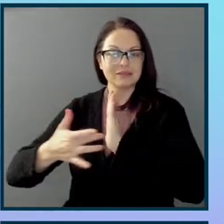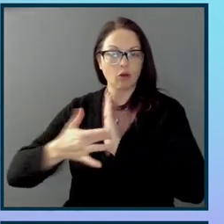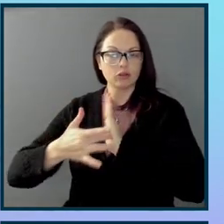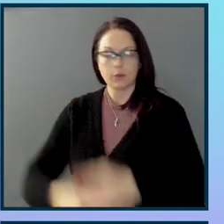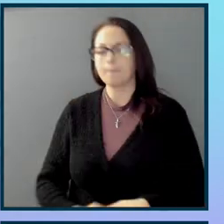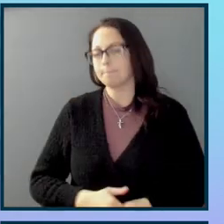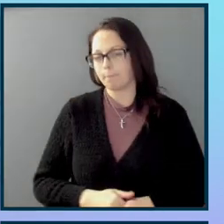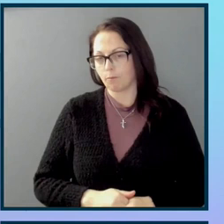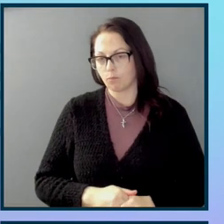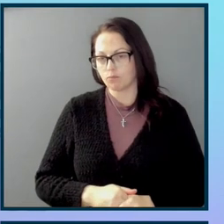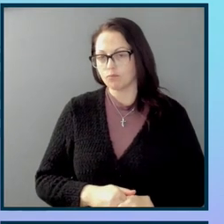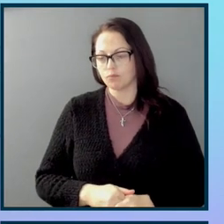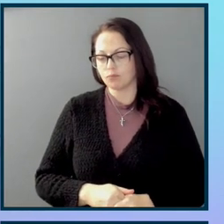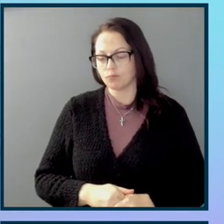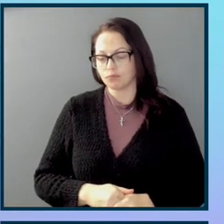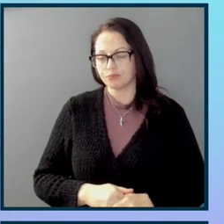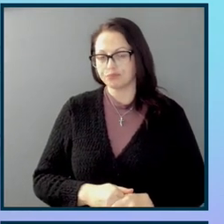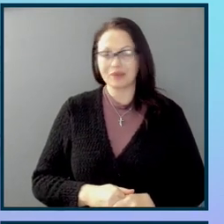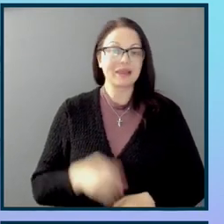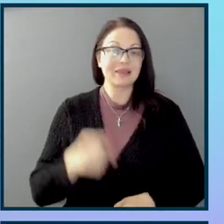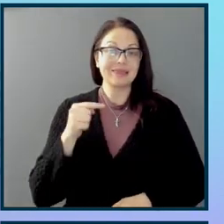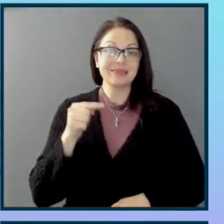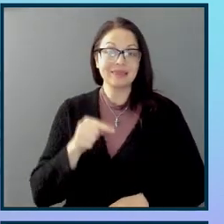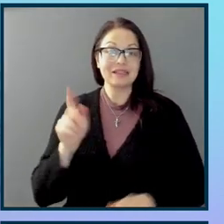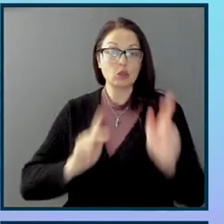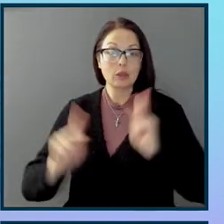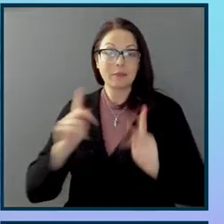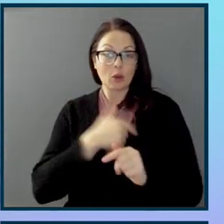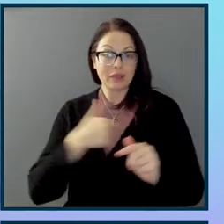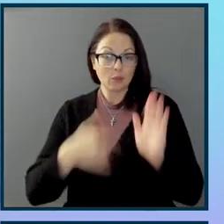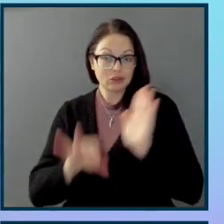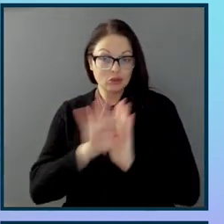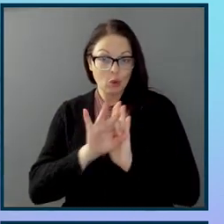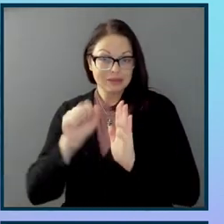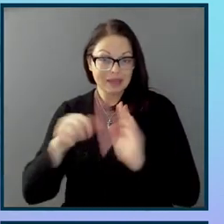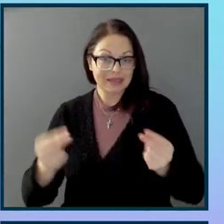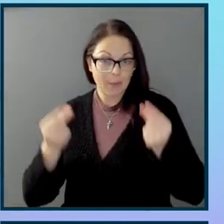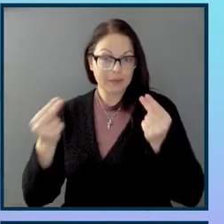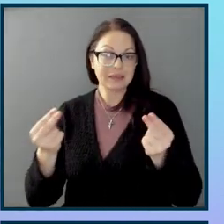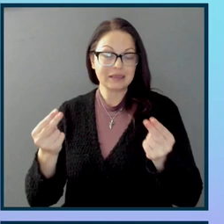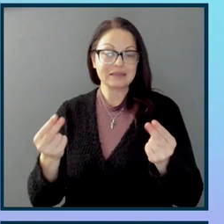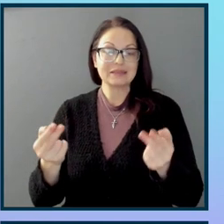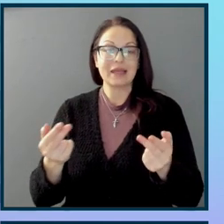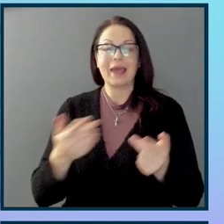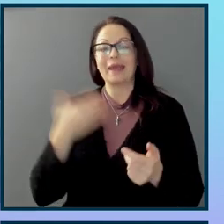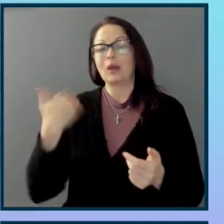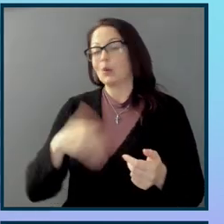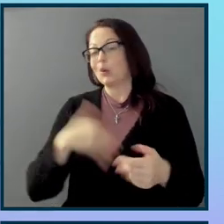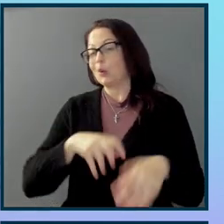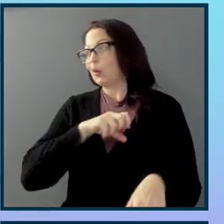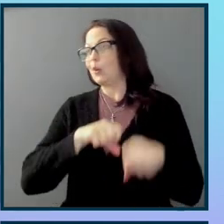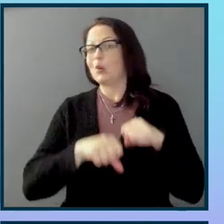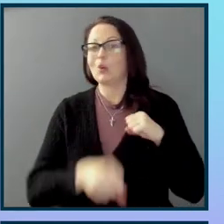While these are the nominees that we chose, believe me, it was a gut-wrenching and heart-wrenching process